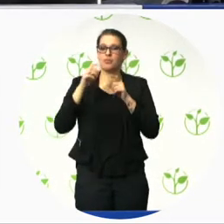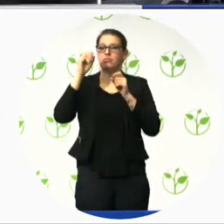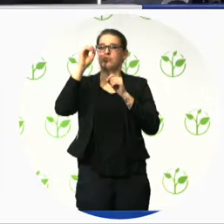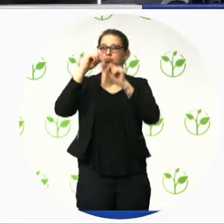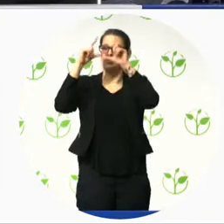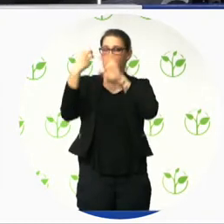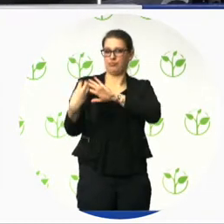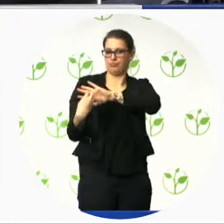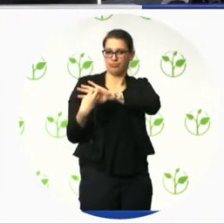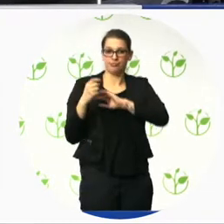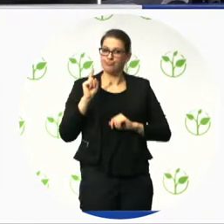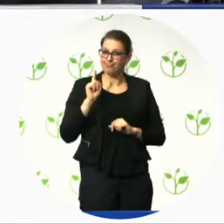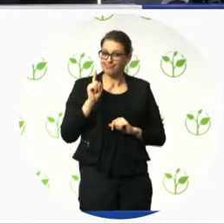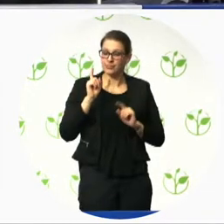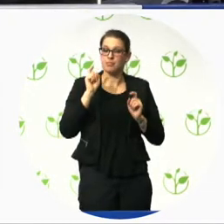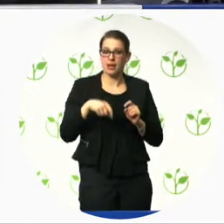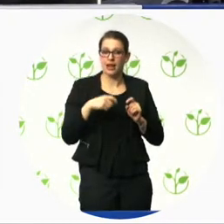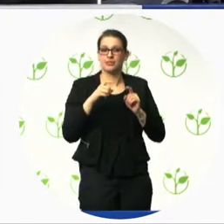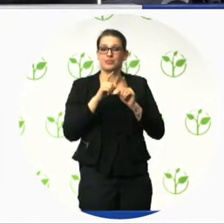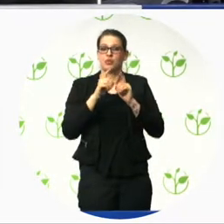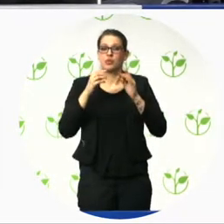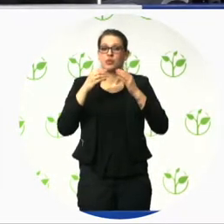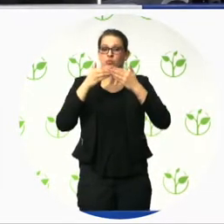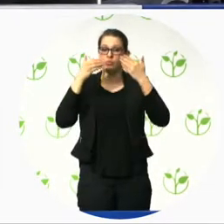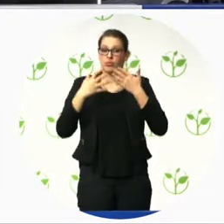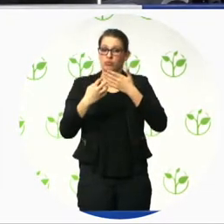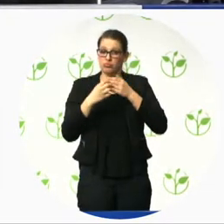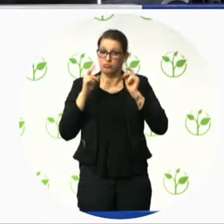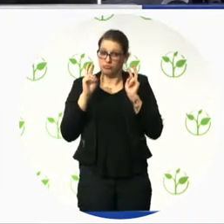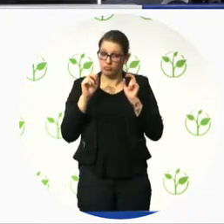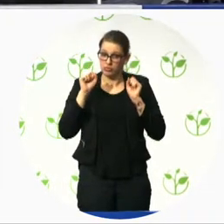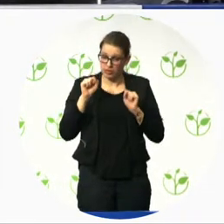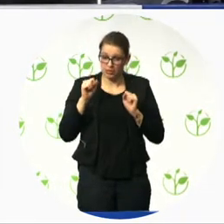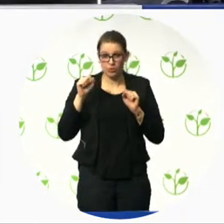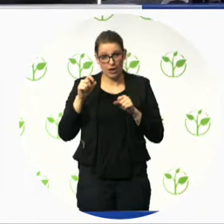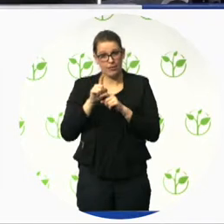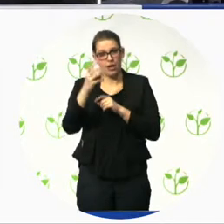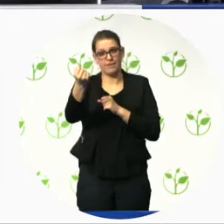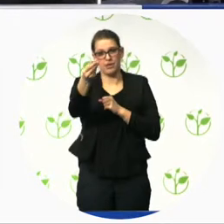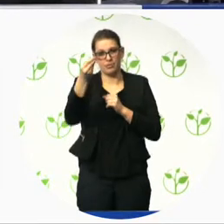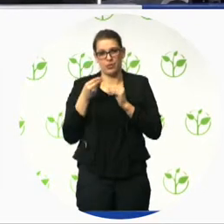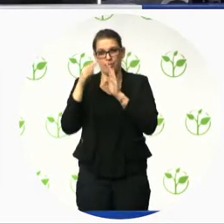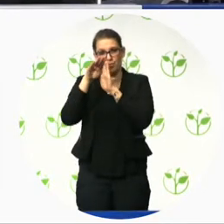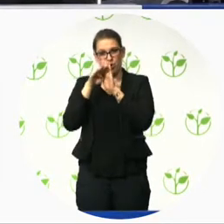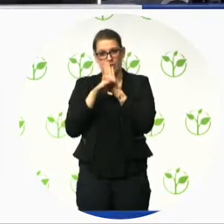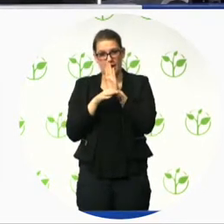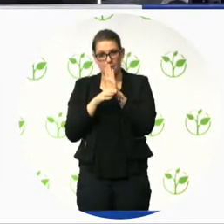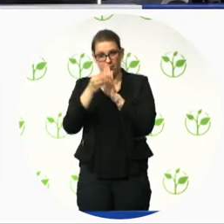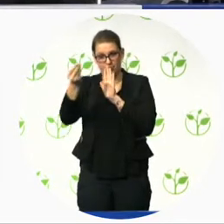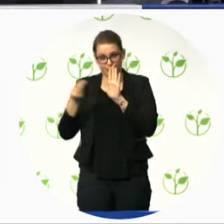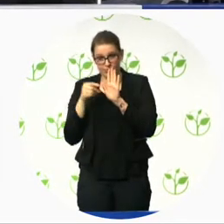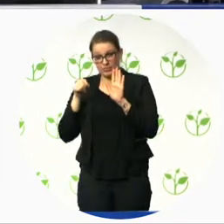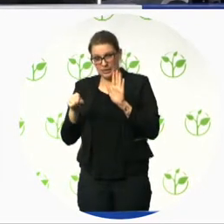put on the website. And there is a possibility for the user to report problems. The